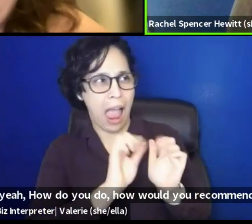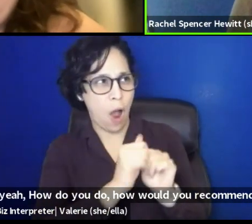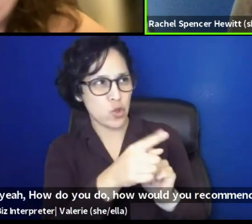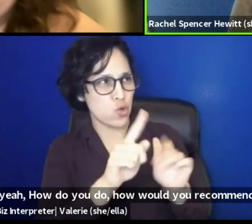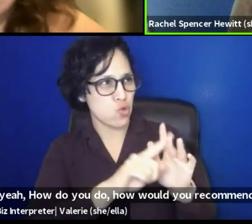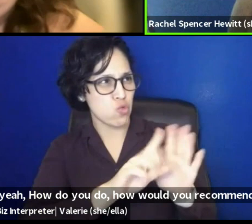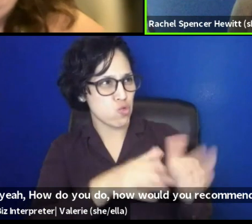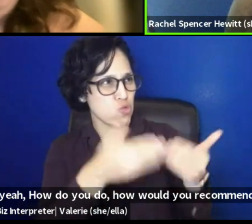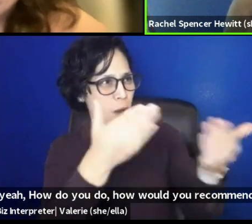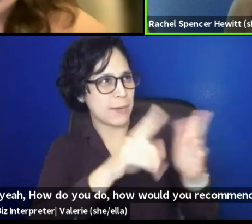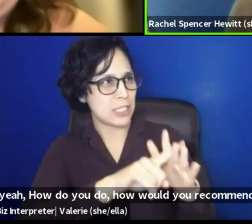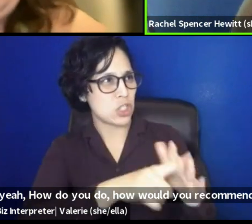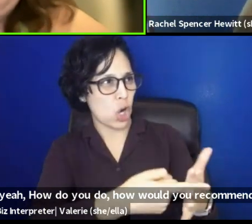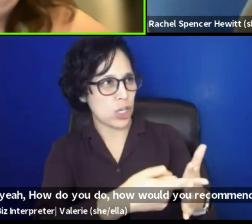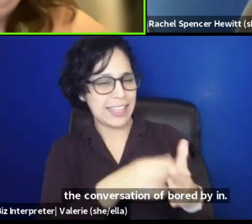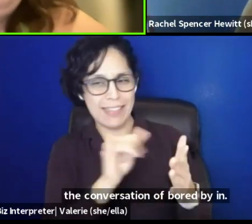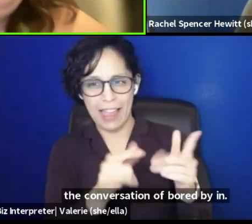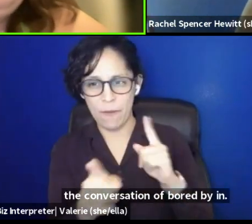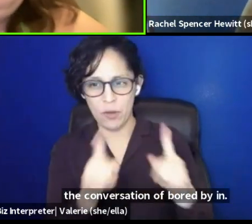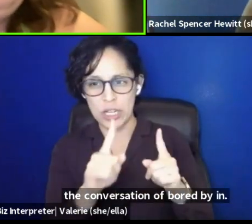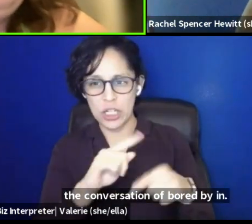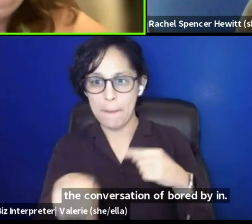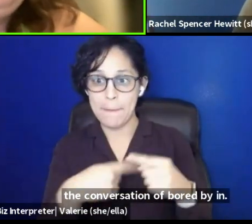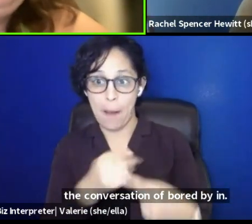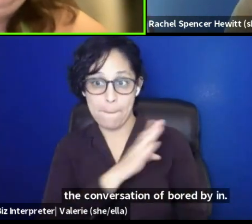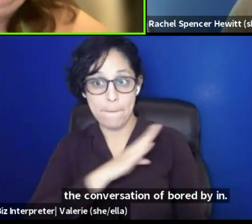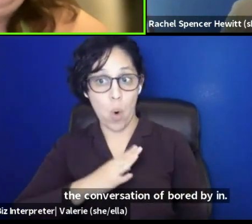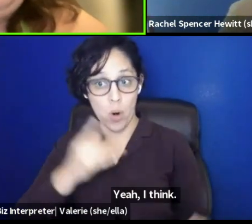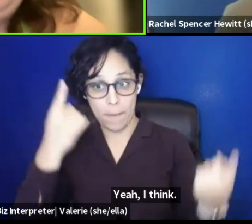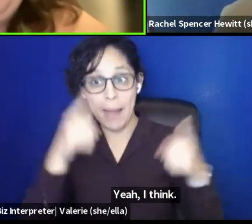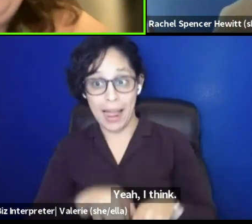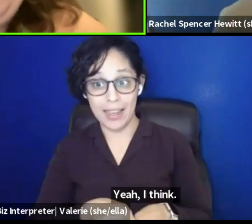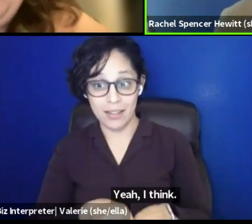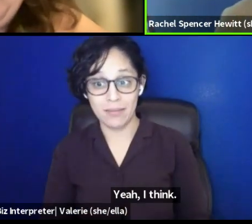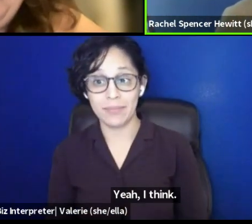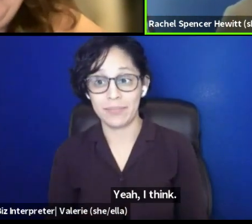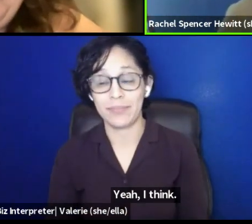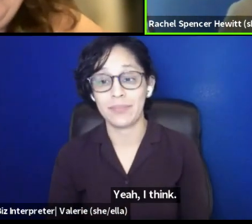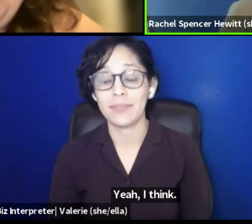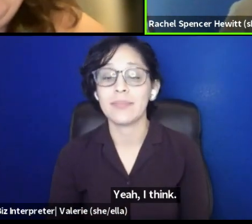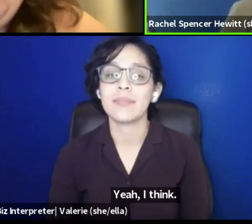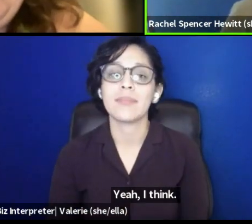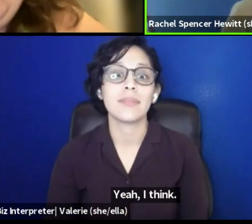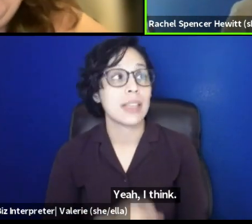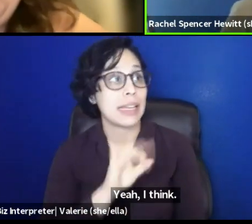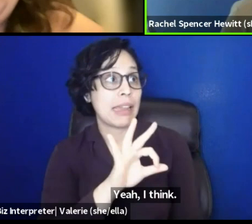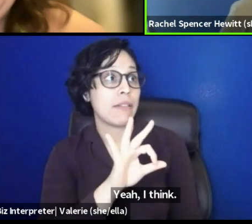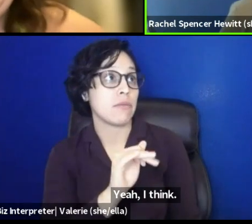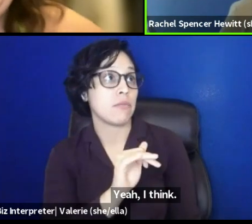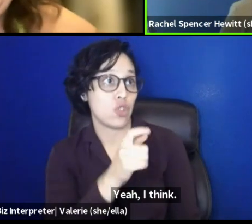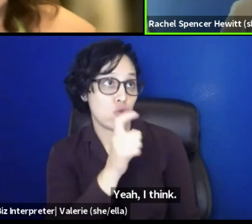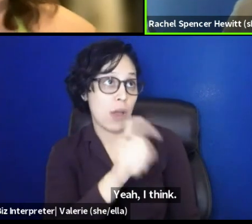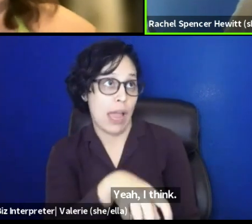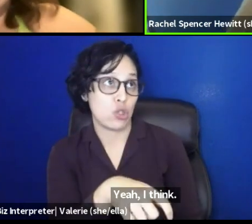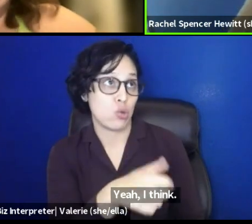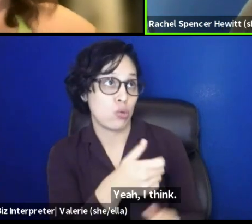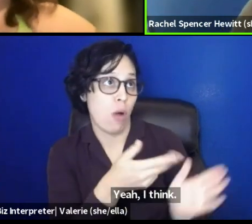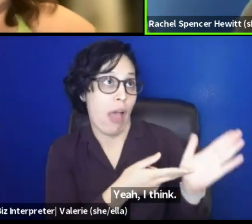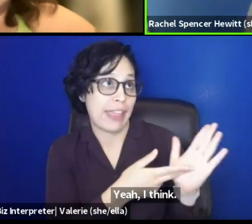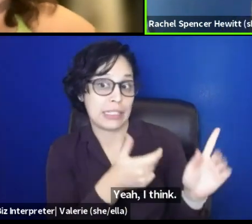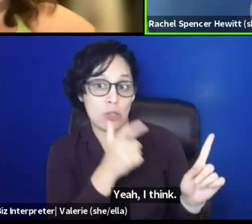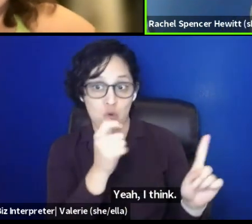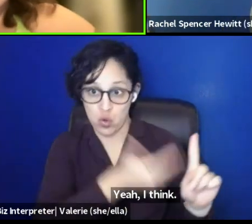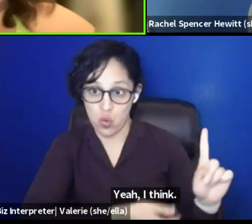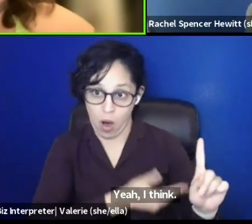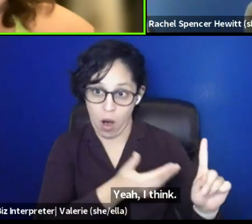buy-in? Yeah, I think, right. It's like, if you got to be authentically yourself and with a board that won't.